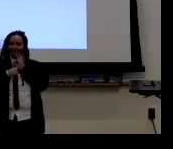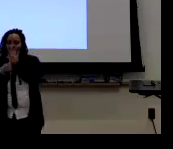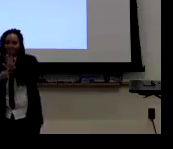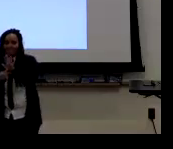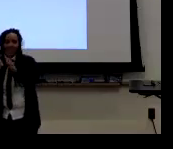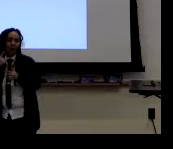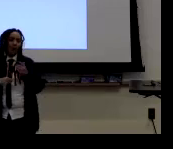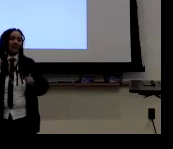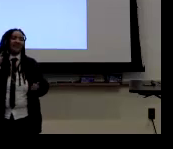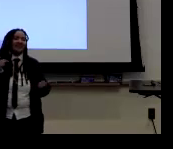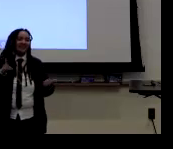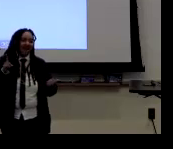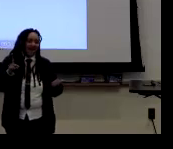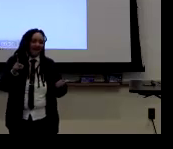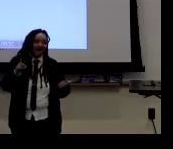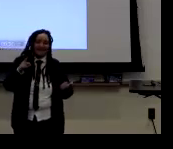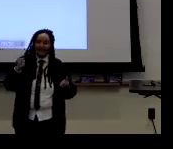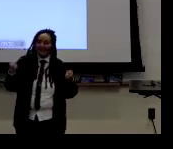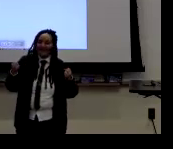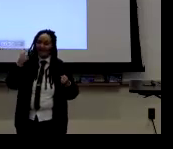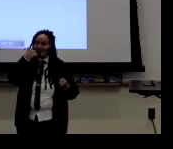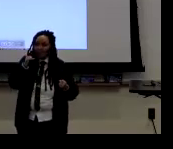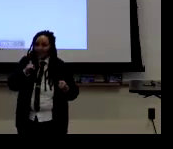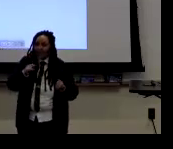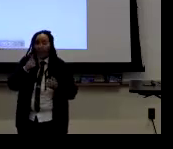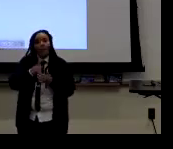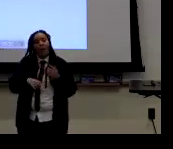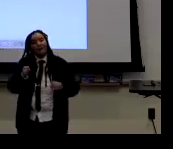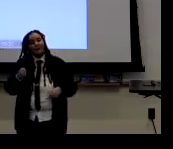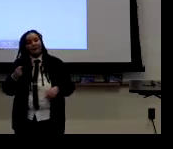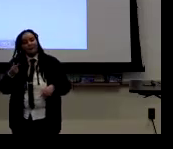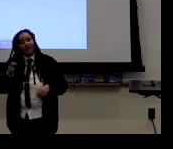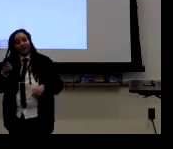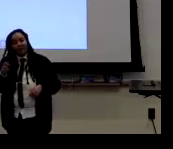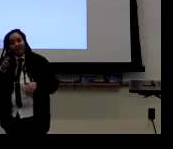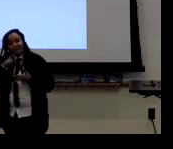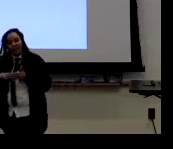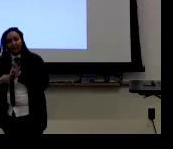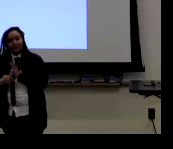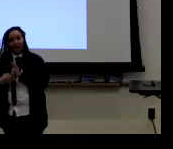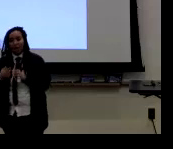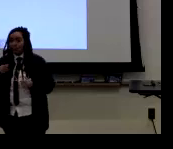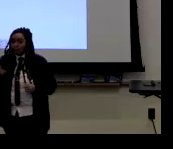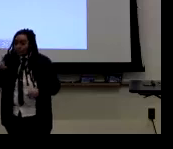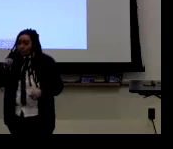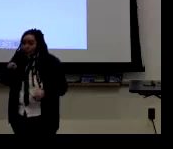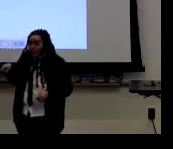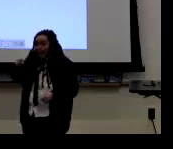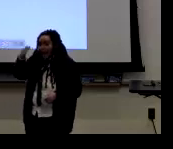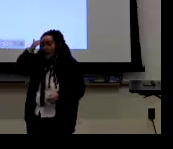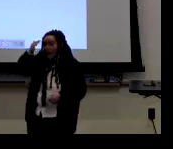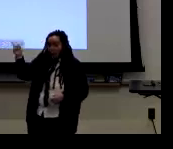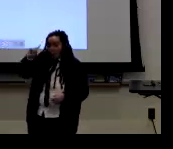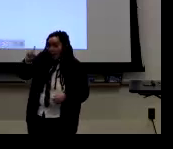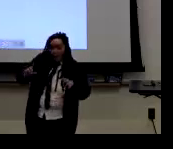So they want to show you that they're a stud. They want you to know that. And that's